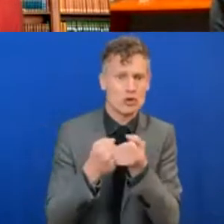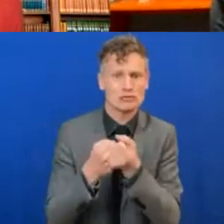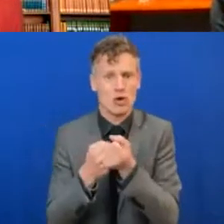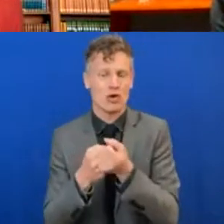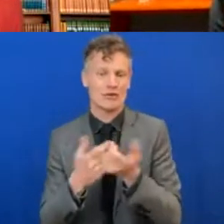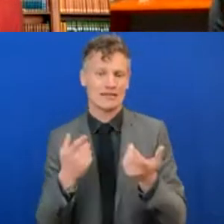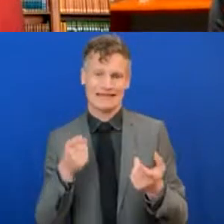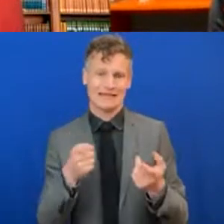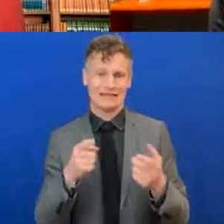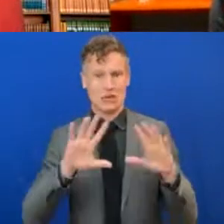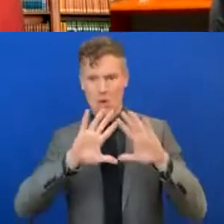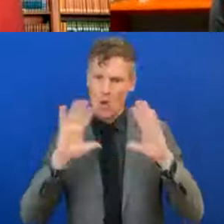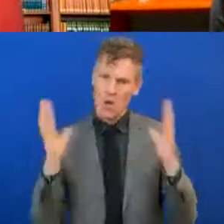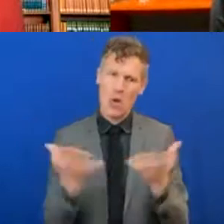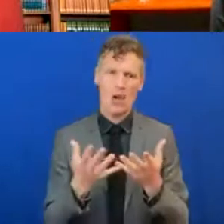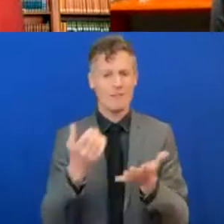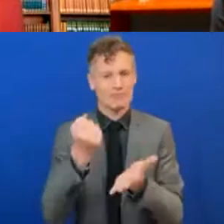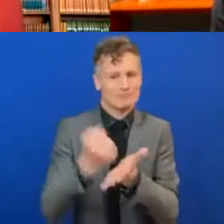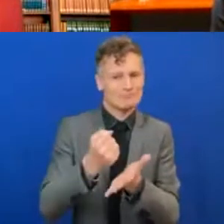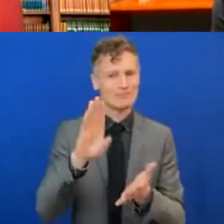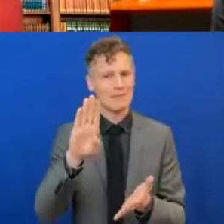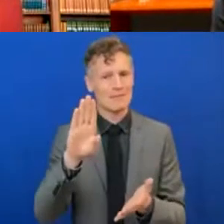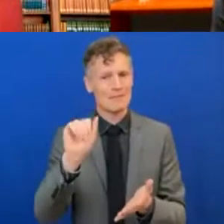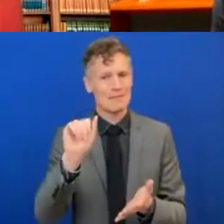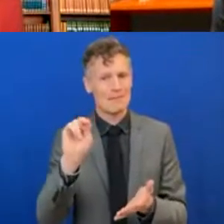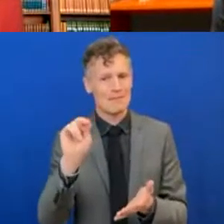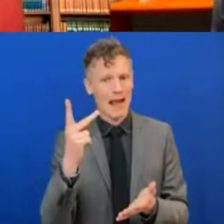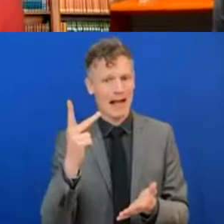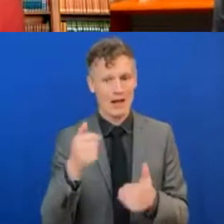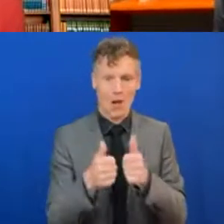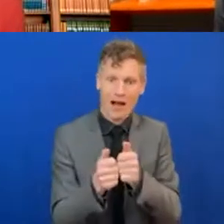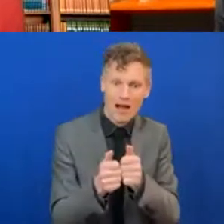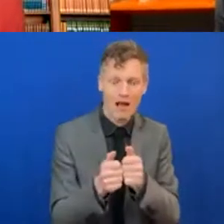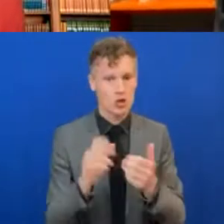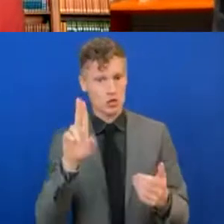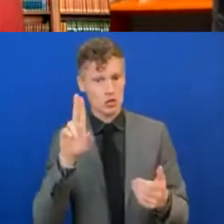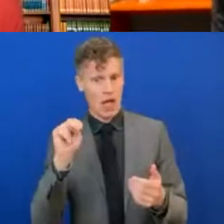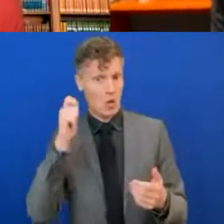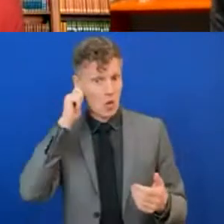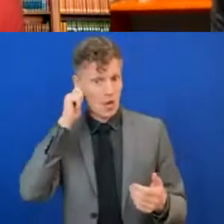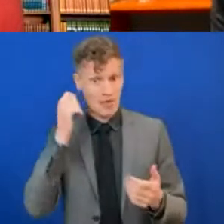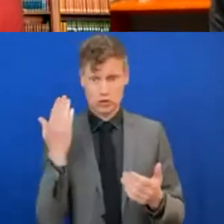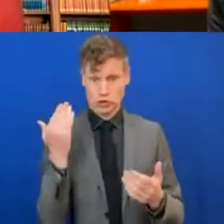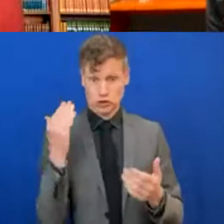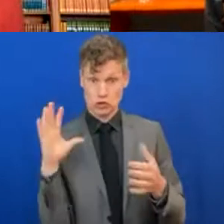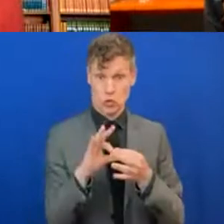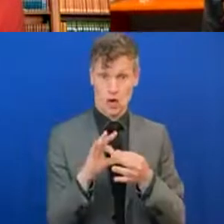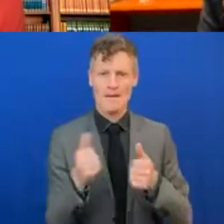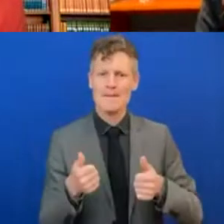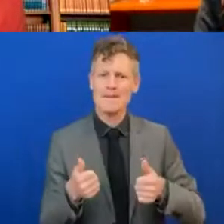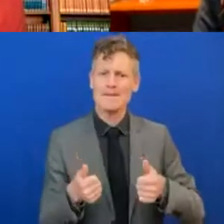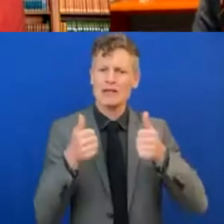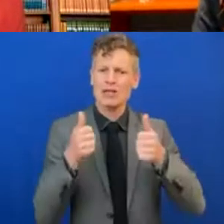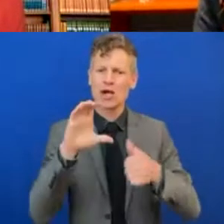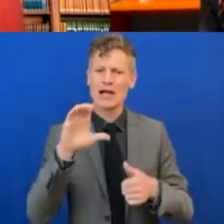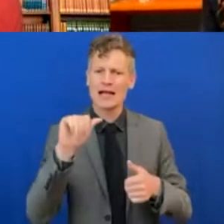potentially one big area for all of us. UN Women has just joined Better Cash Alliance in order to help